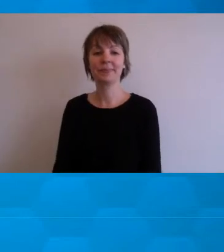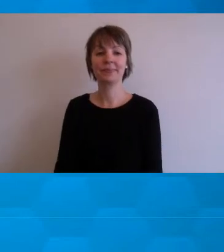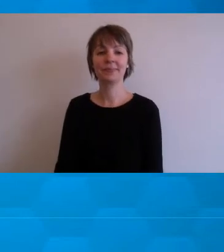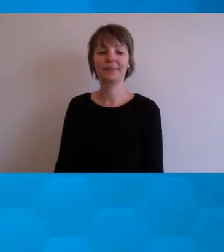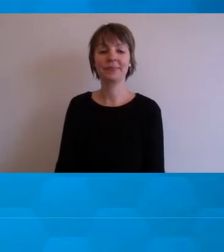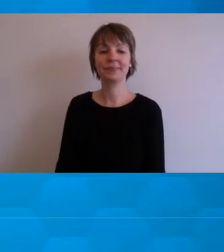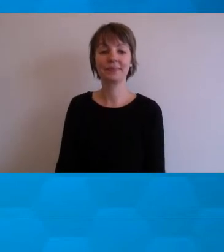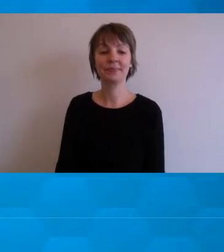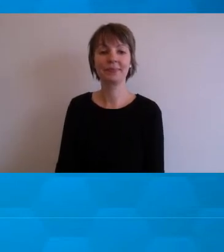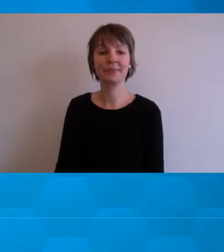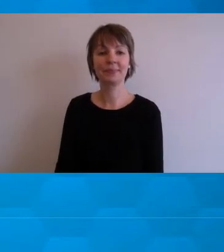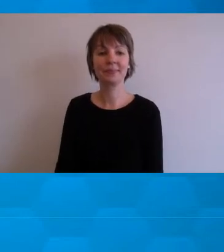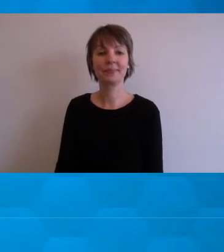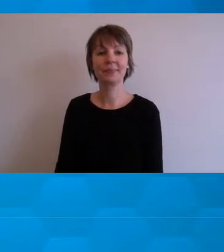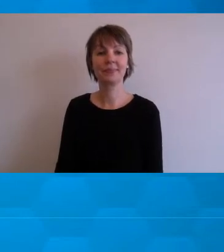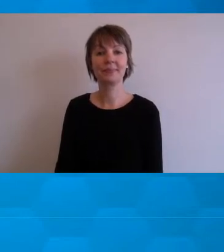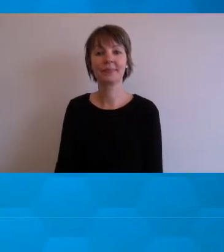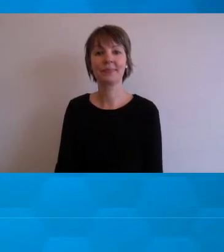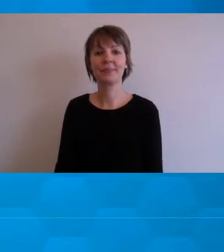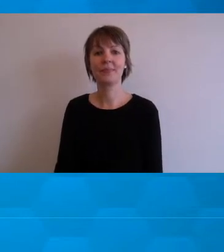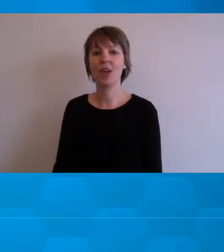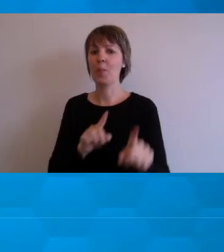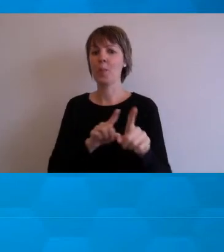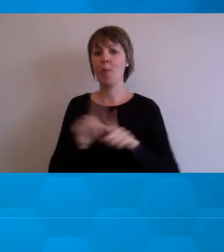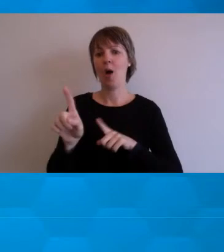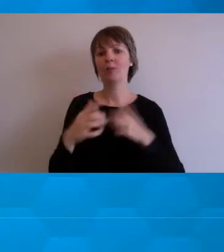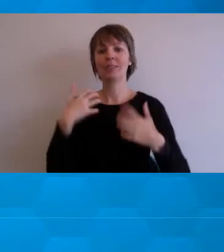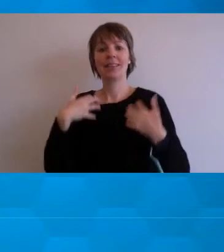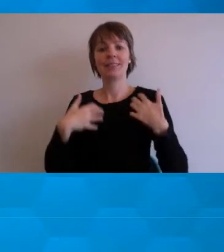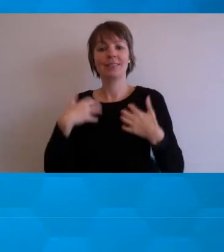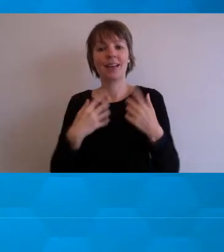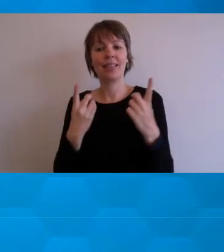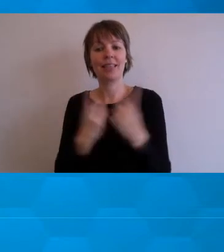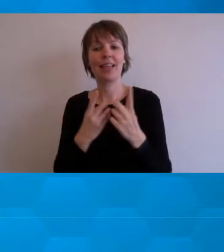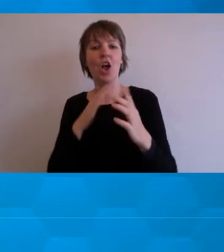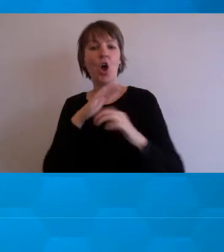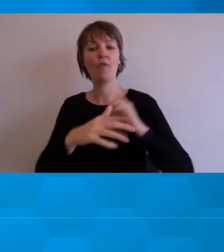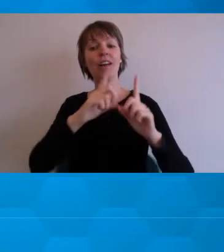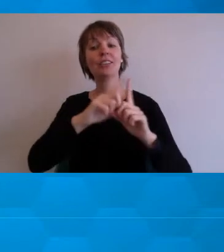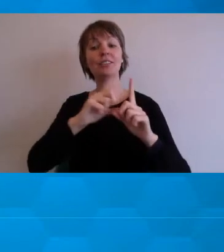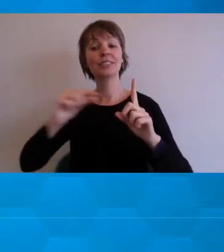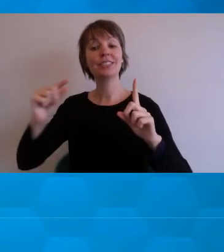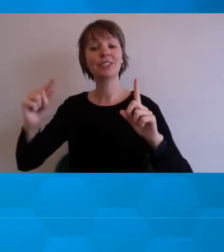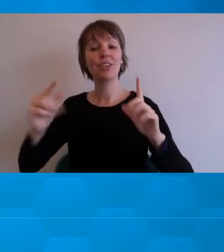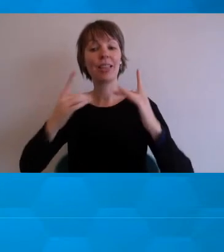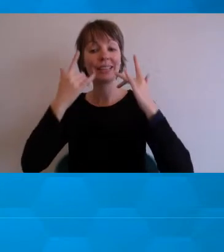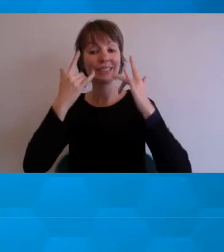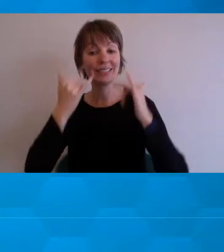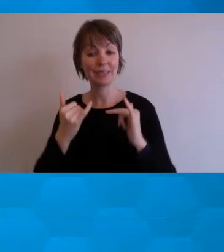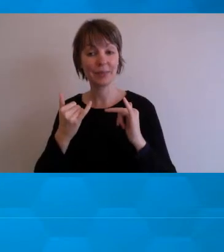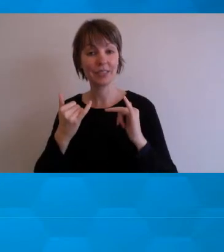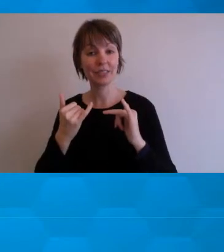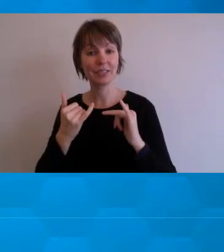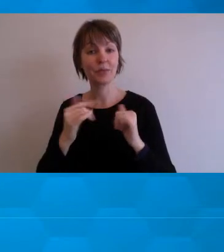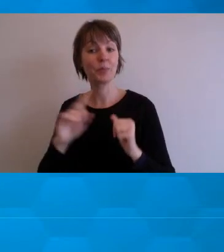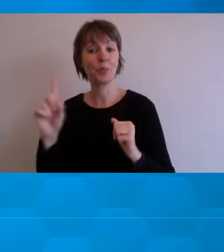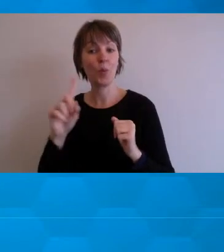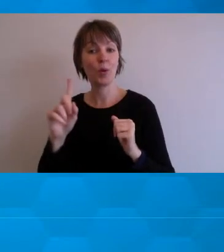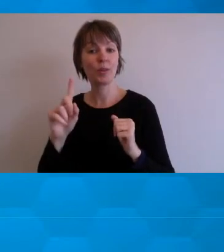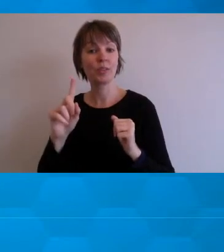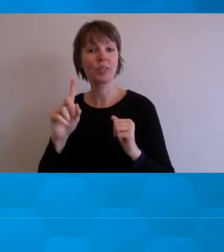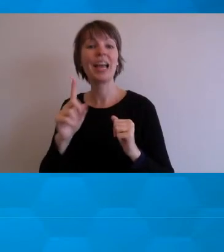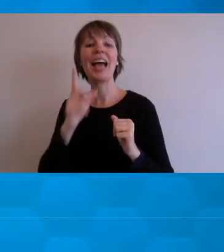One of the most exciting things about digital assessment is that it offers the opportunity to use post-paper